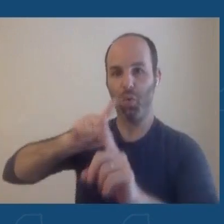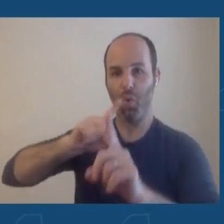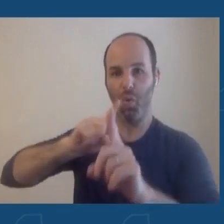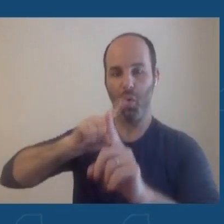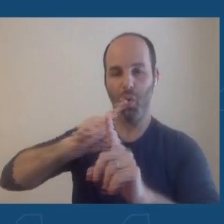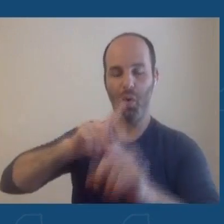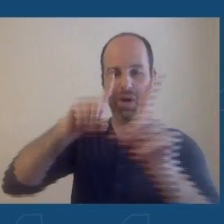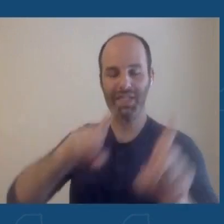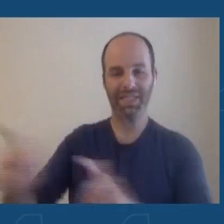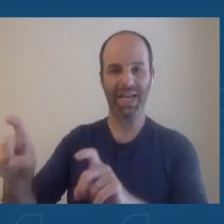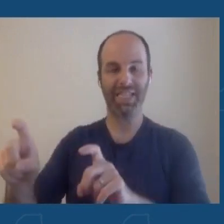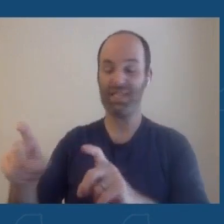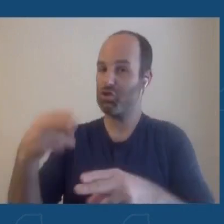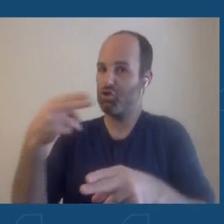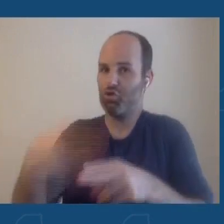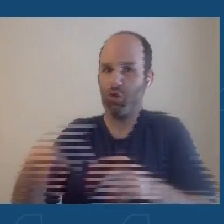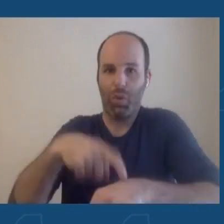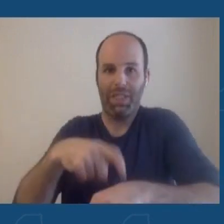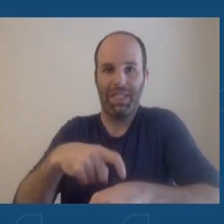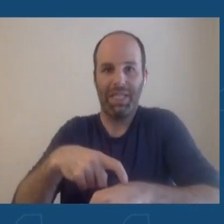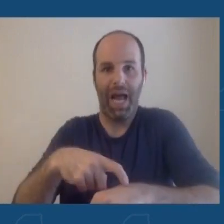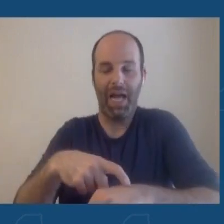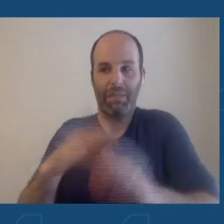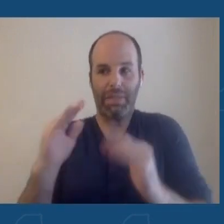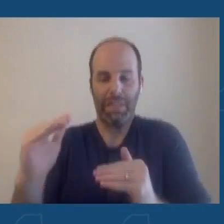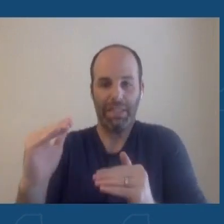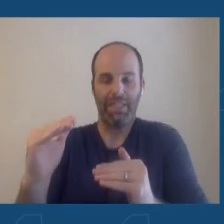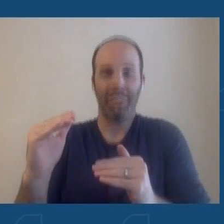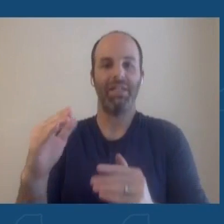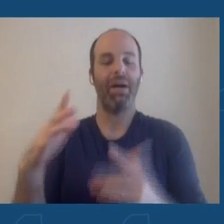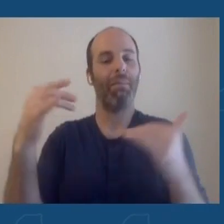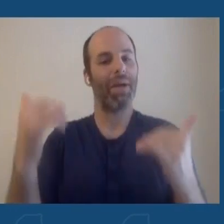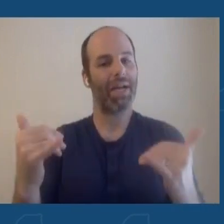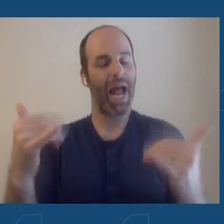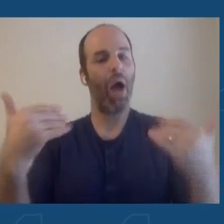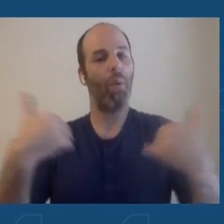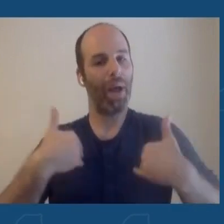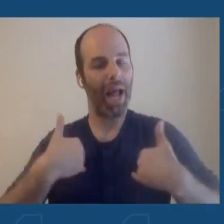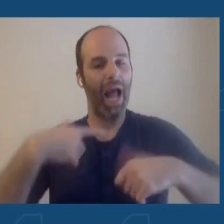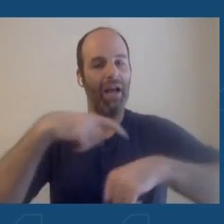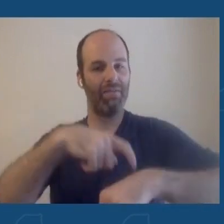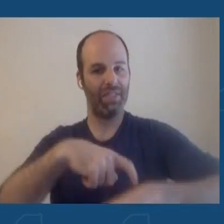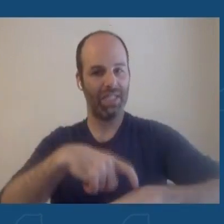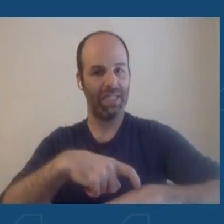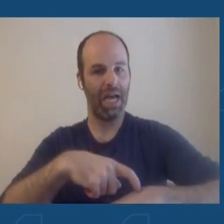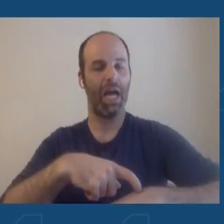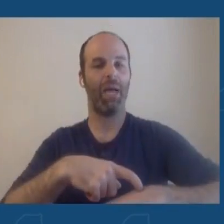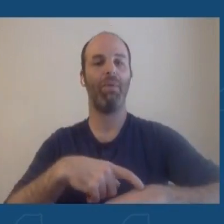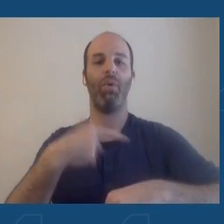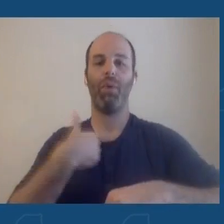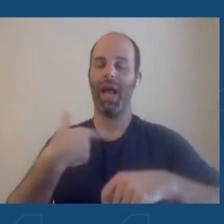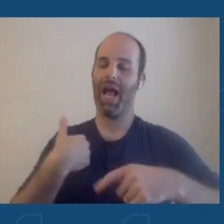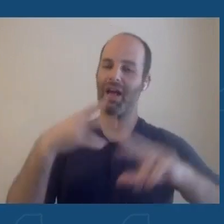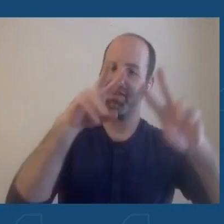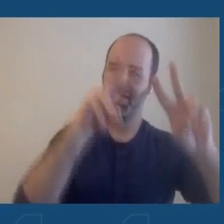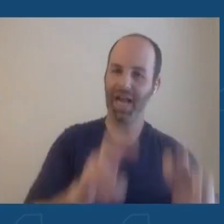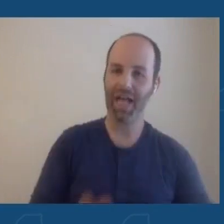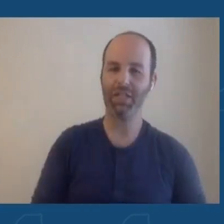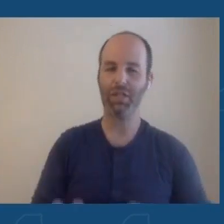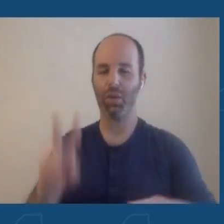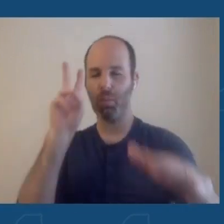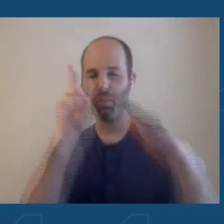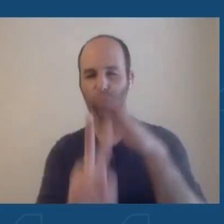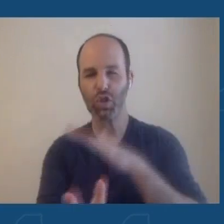short time frame, but now because we have the benefit of time and analysis and projected trends,